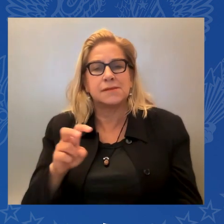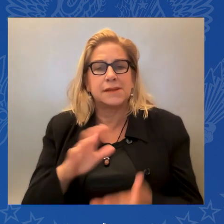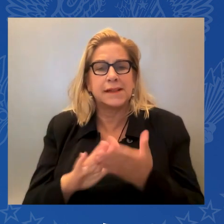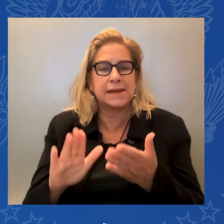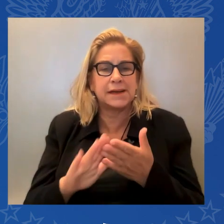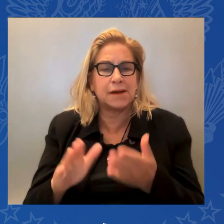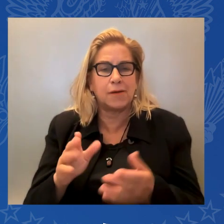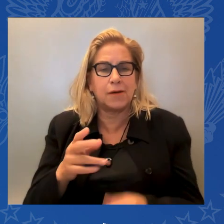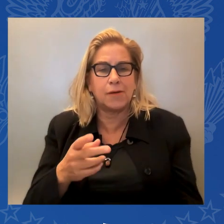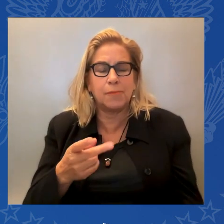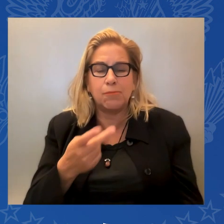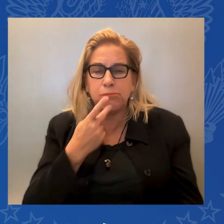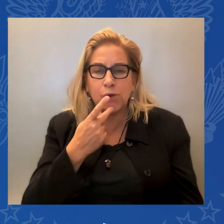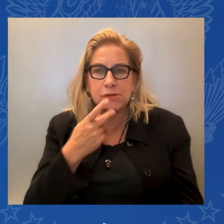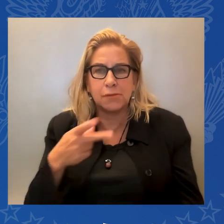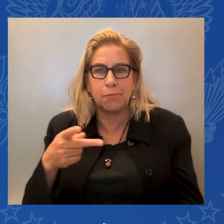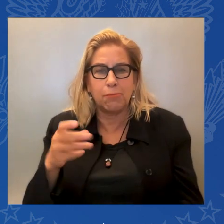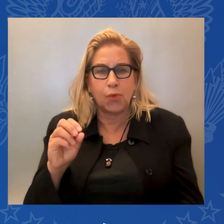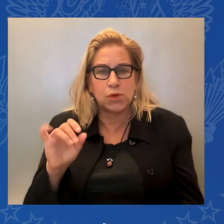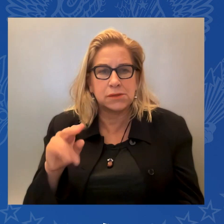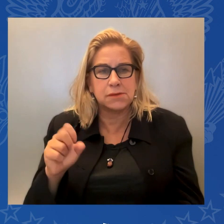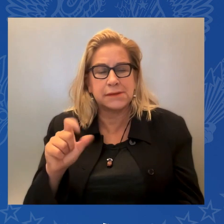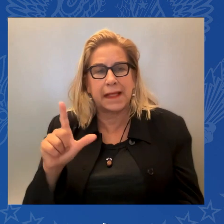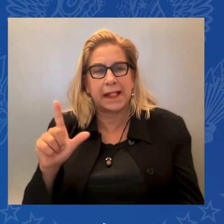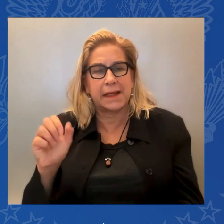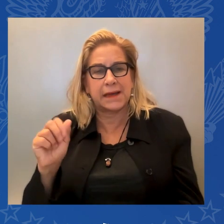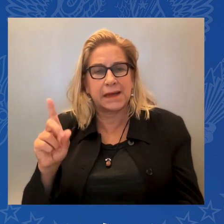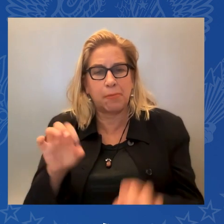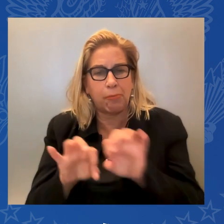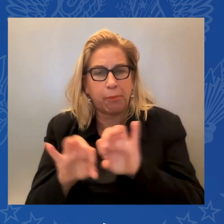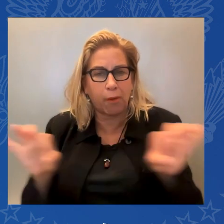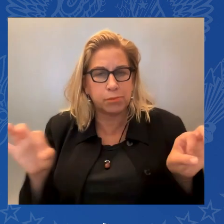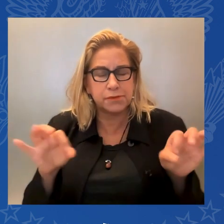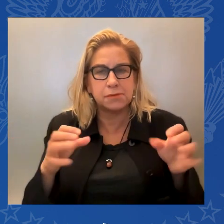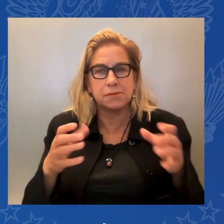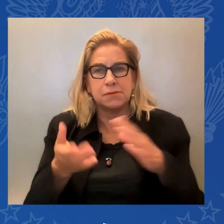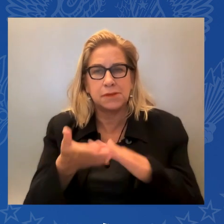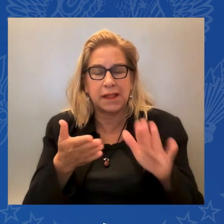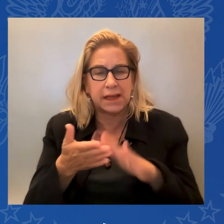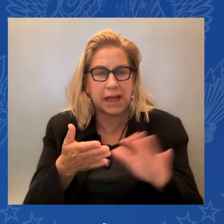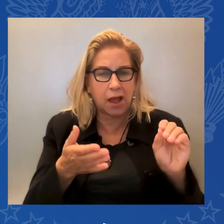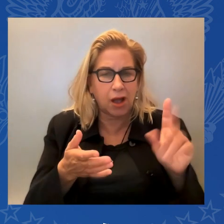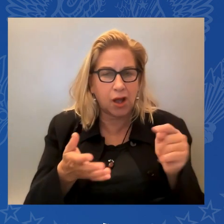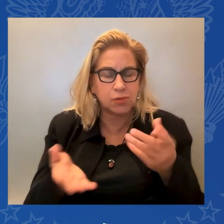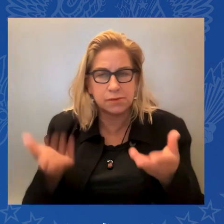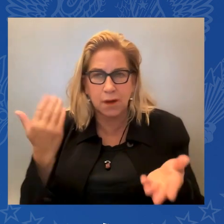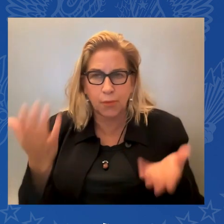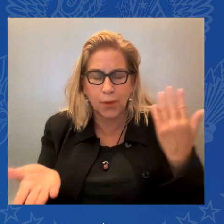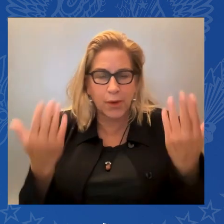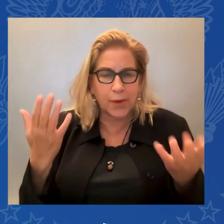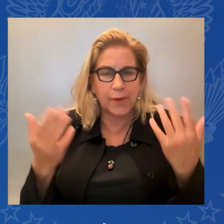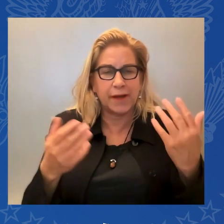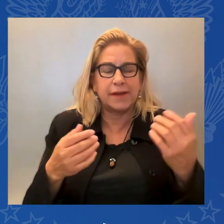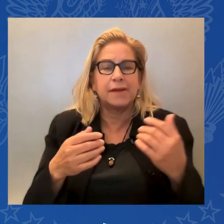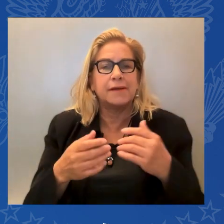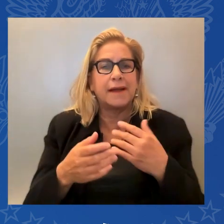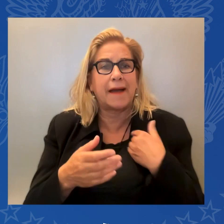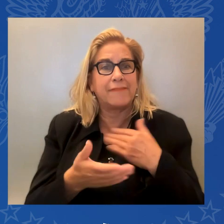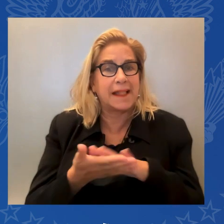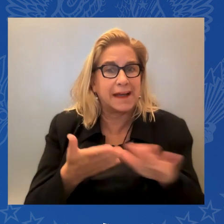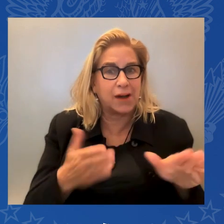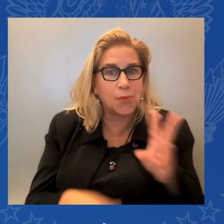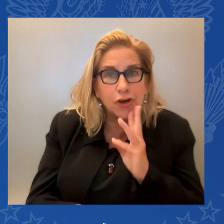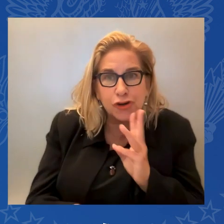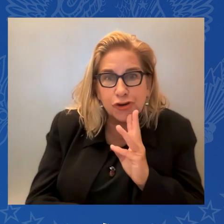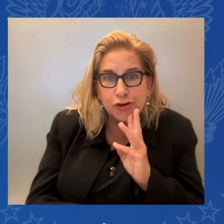fountain and have clean water. Look, folks, these are basic things. But this is the United States of America, for God's sake. And we've